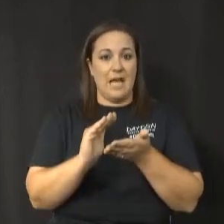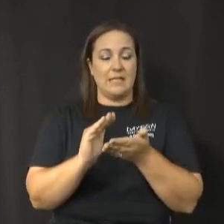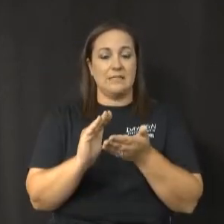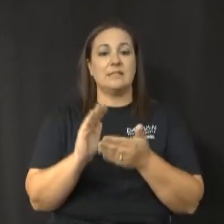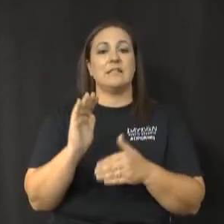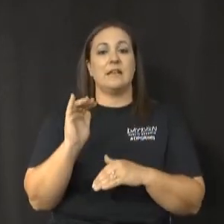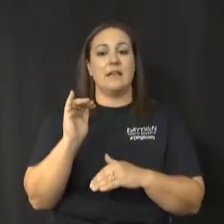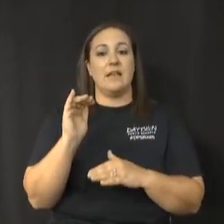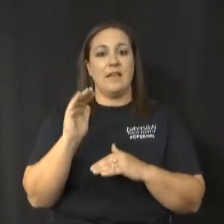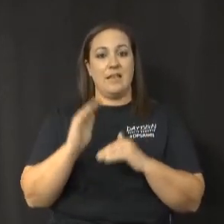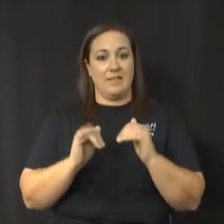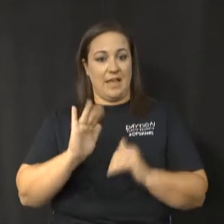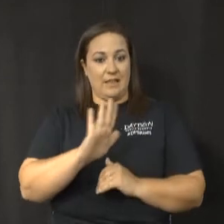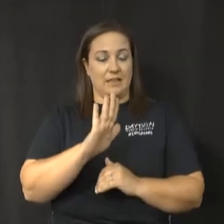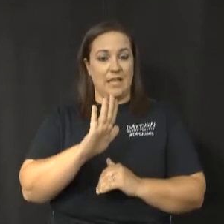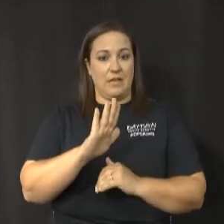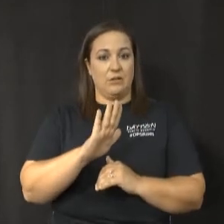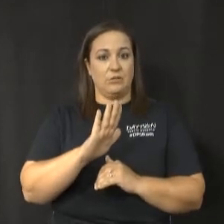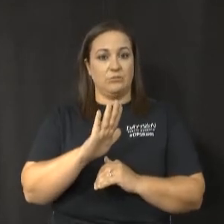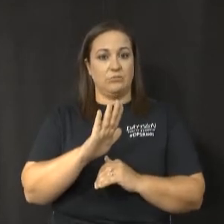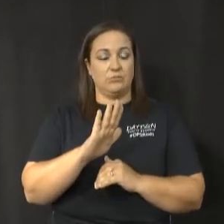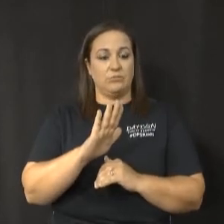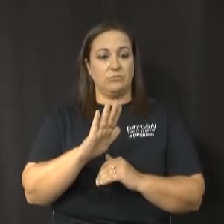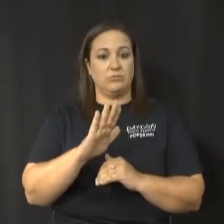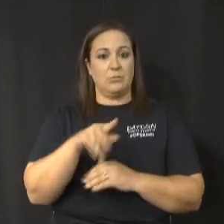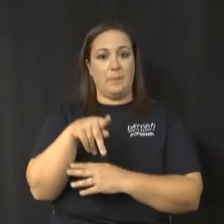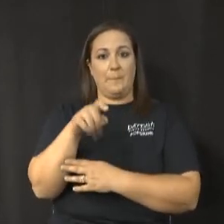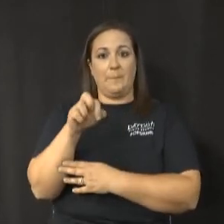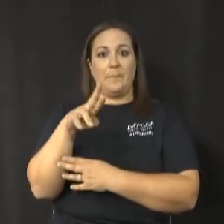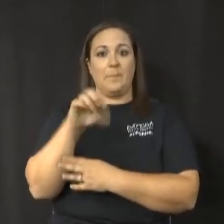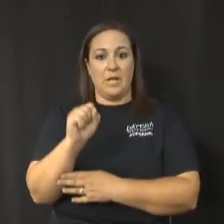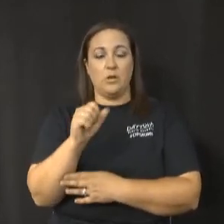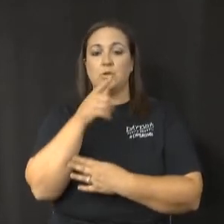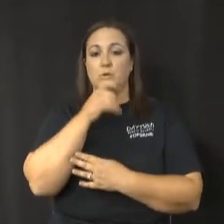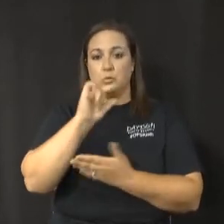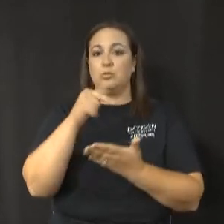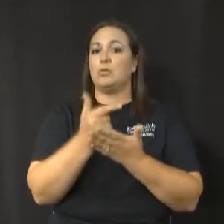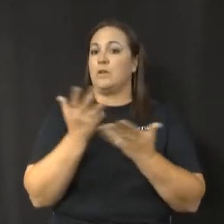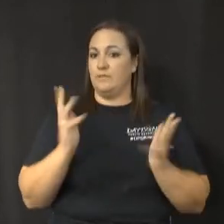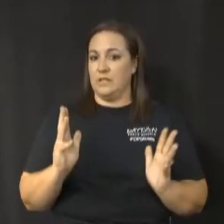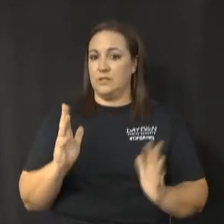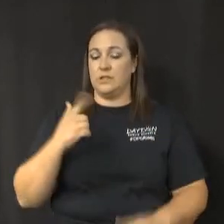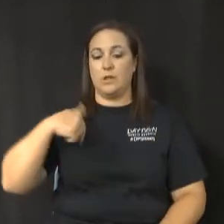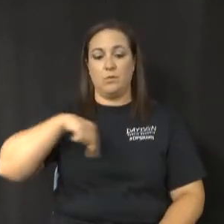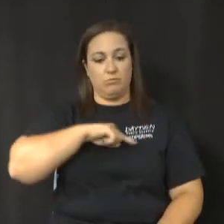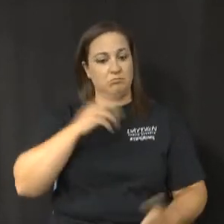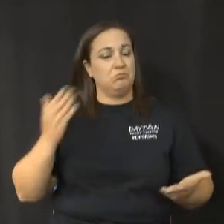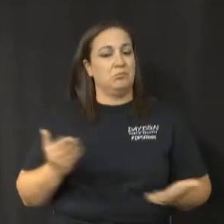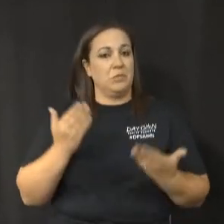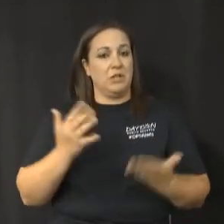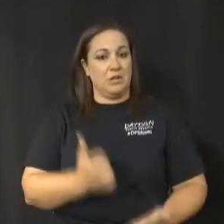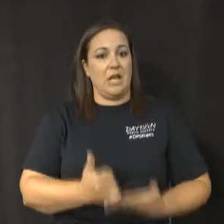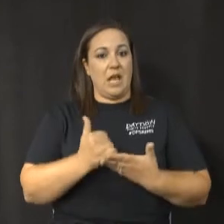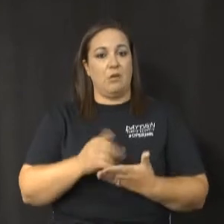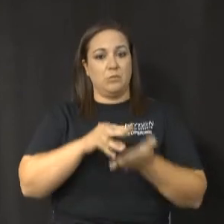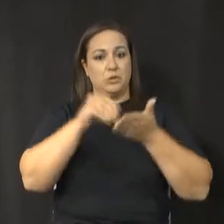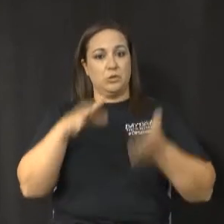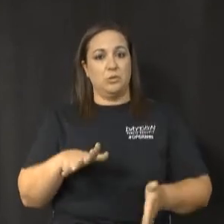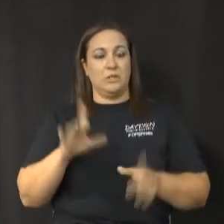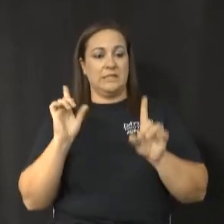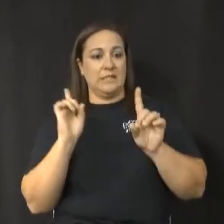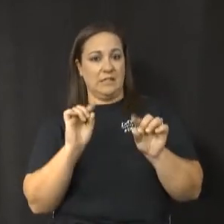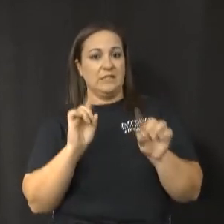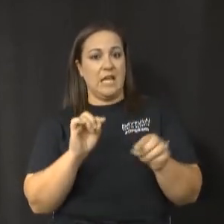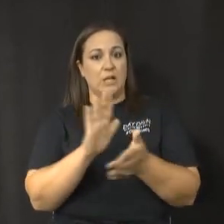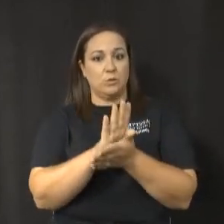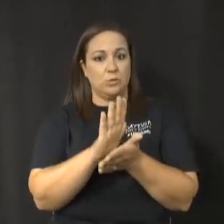peers who did graduate. We are here to help students attend school. We want them